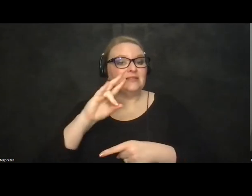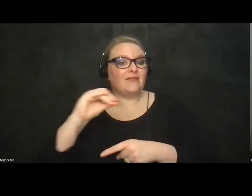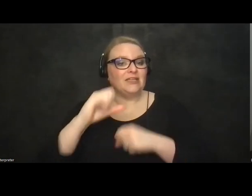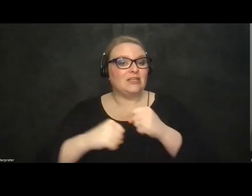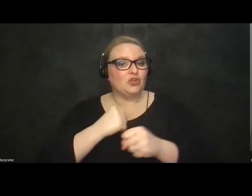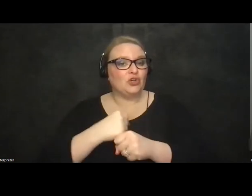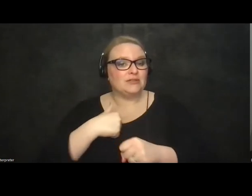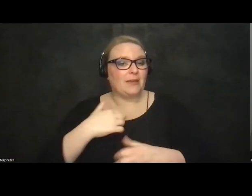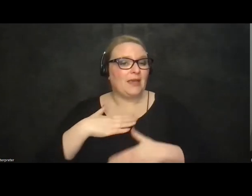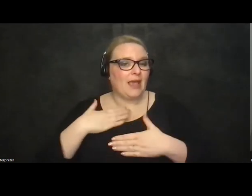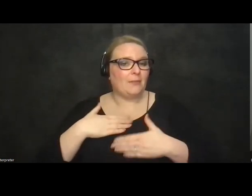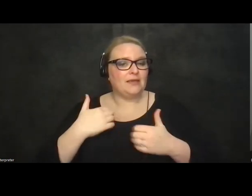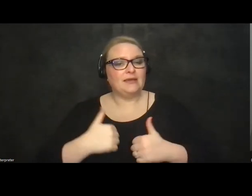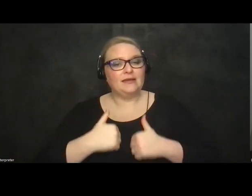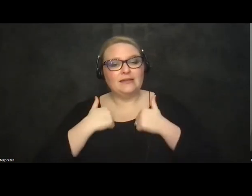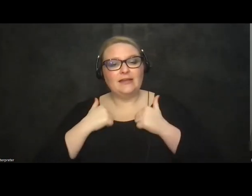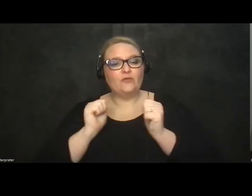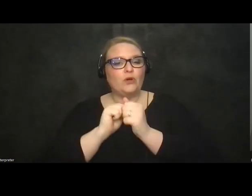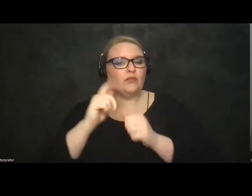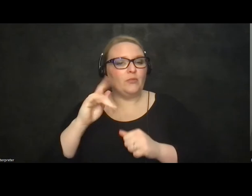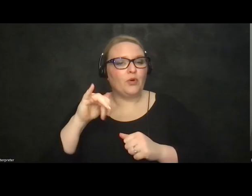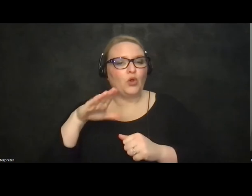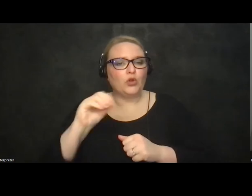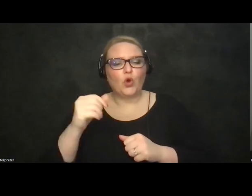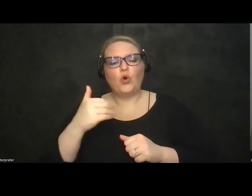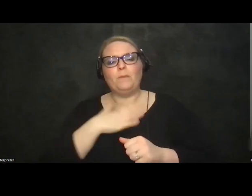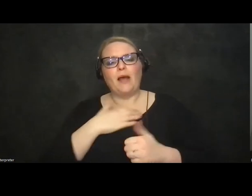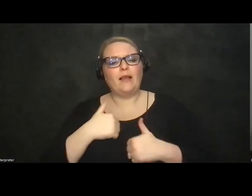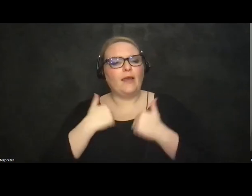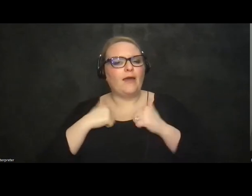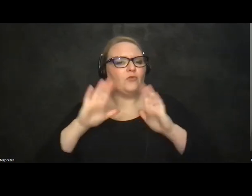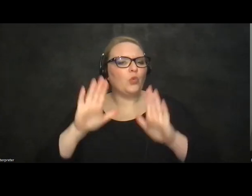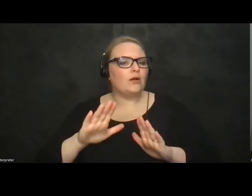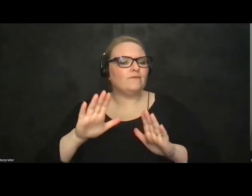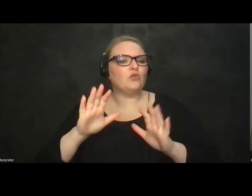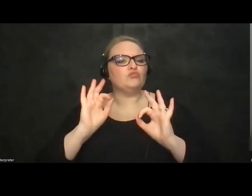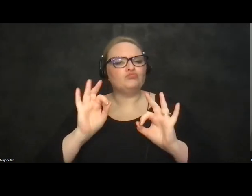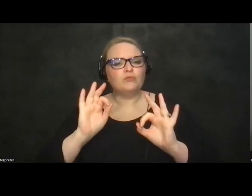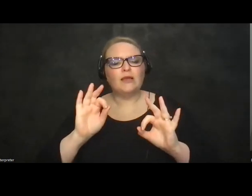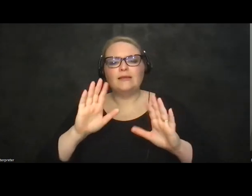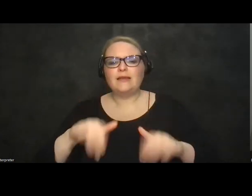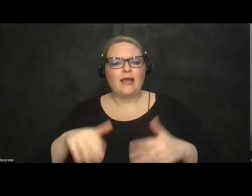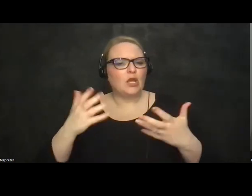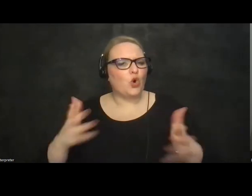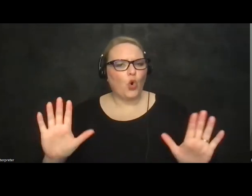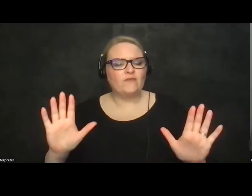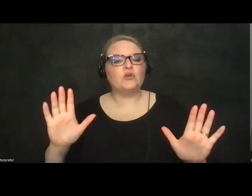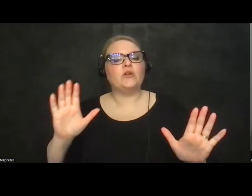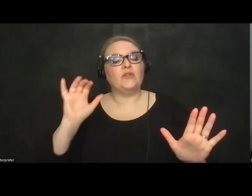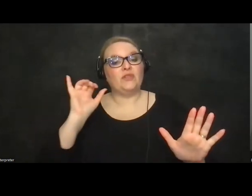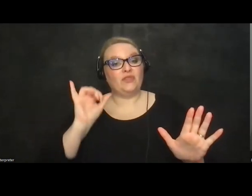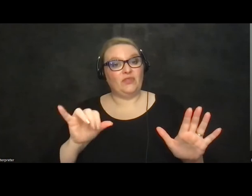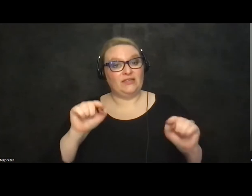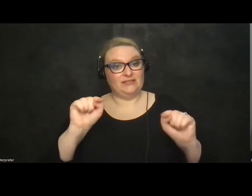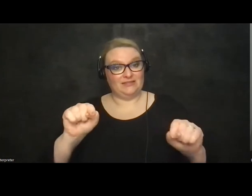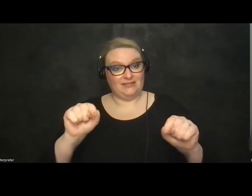with polio and and I've had a wonderful great life and it isn't over yet and events like this really rejuvenate me and get